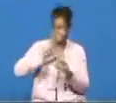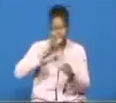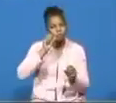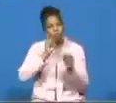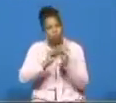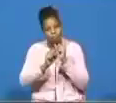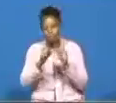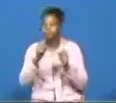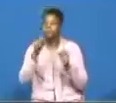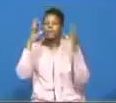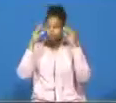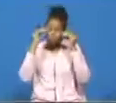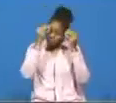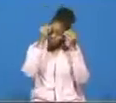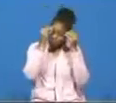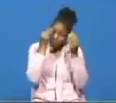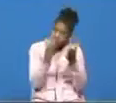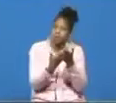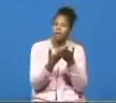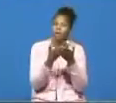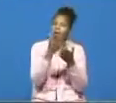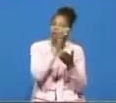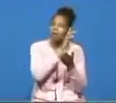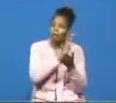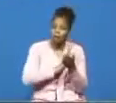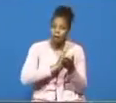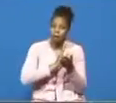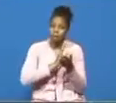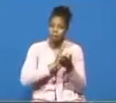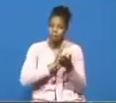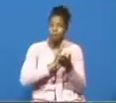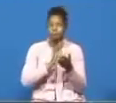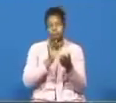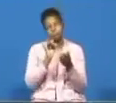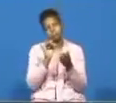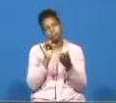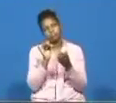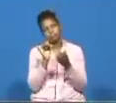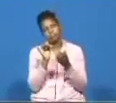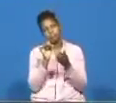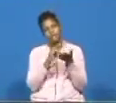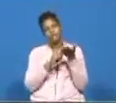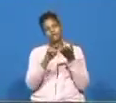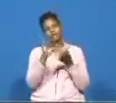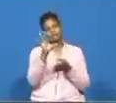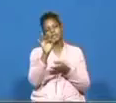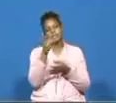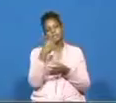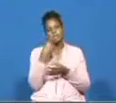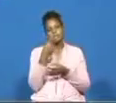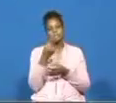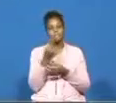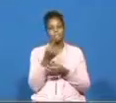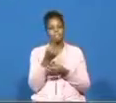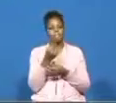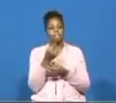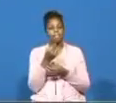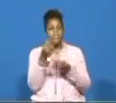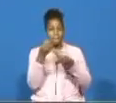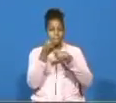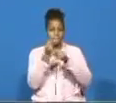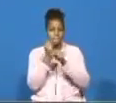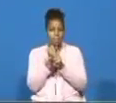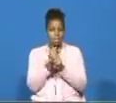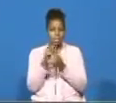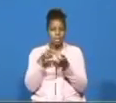obeyed the bible tells me that moses verse 9 he made a serpent of brass